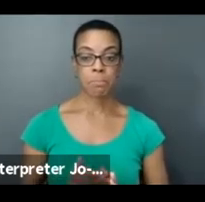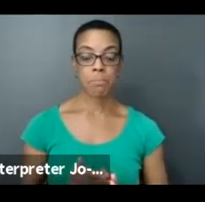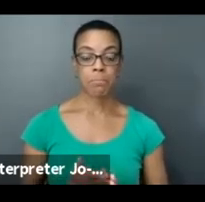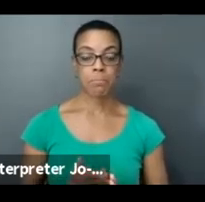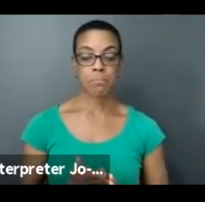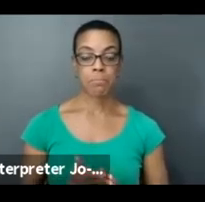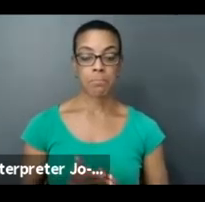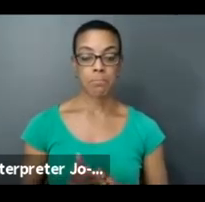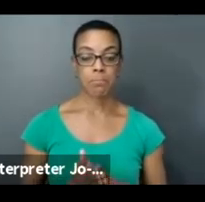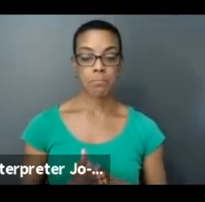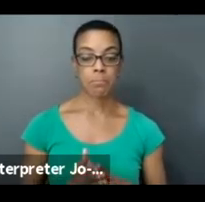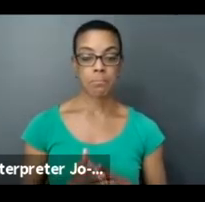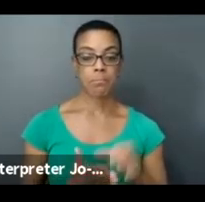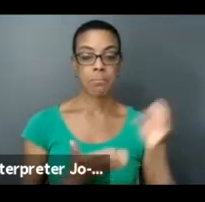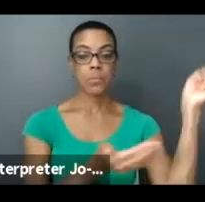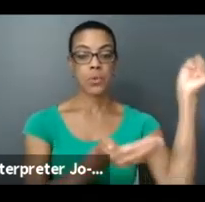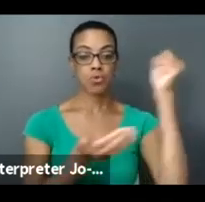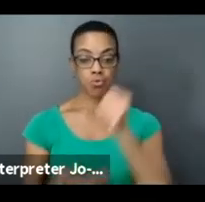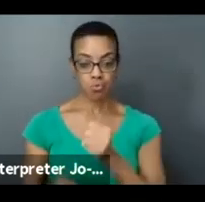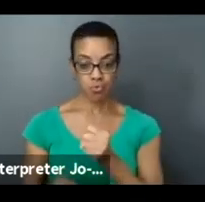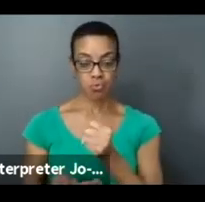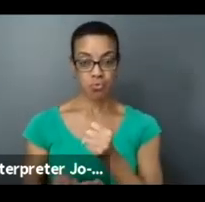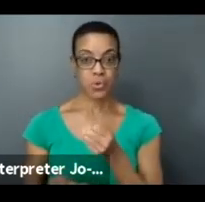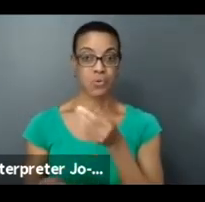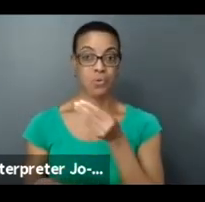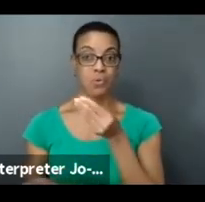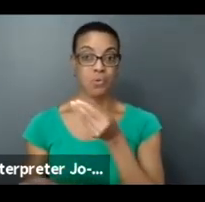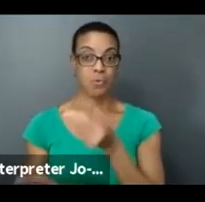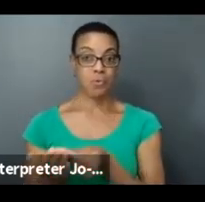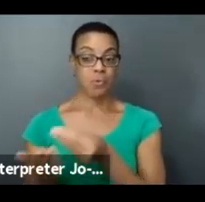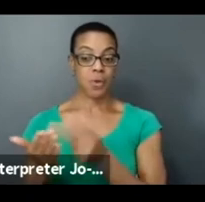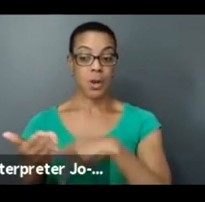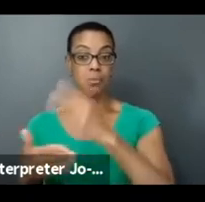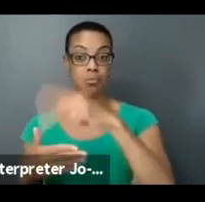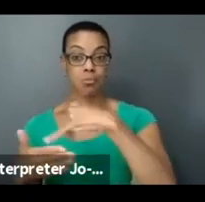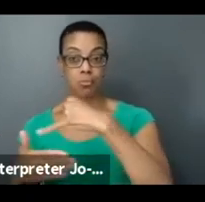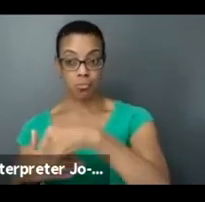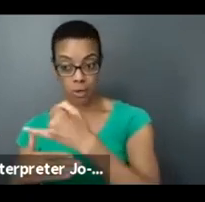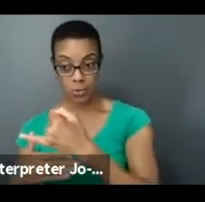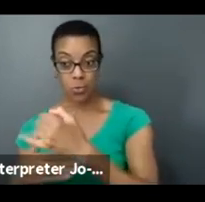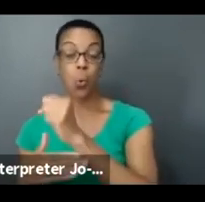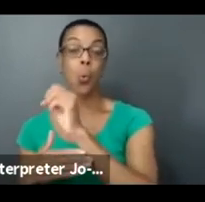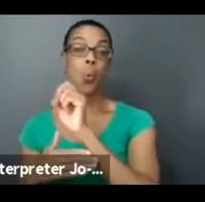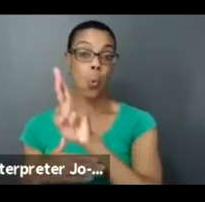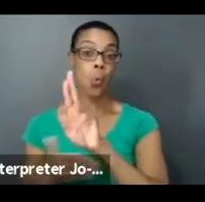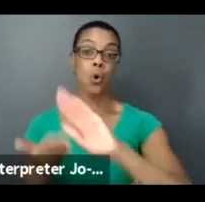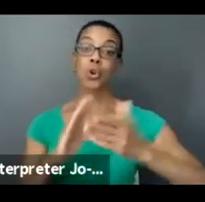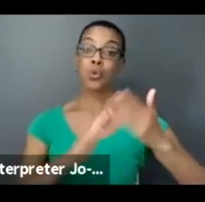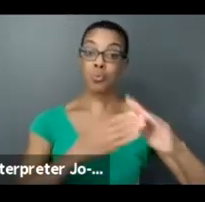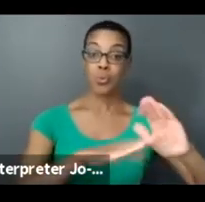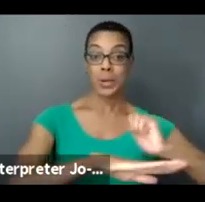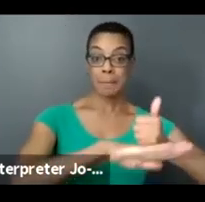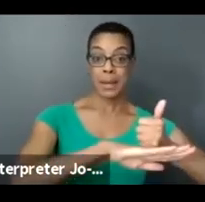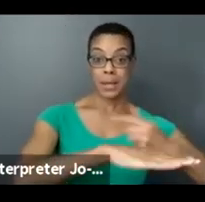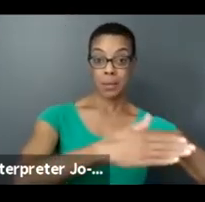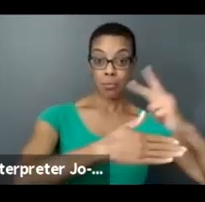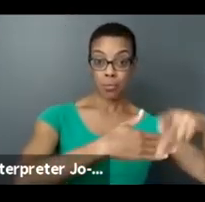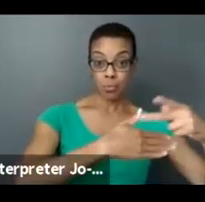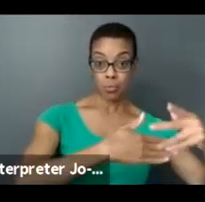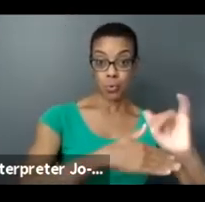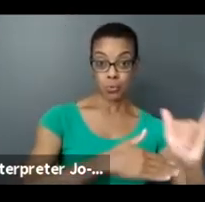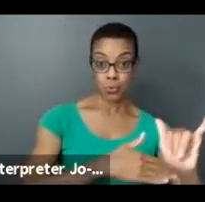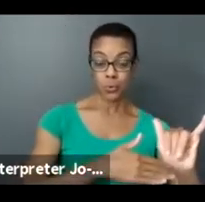fund projects or could they fund community-based programming too? Yeah, so the definition of a project, I didn't